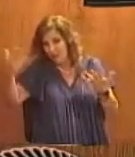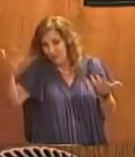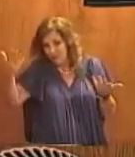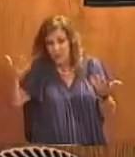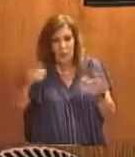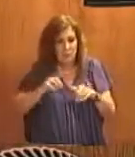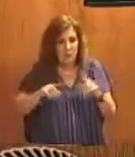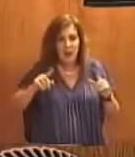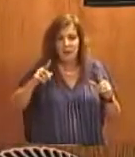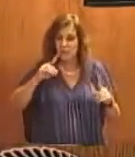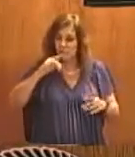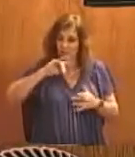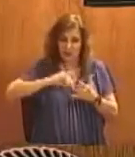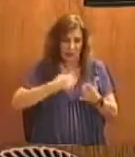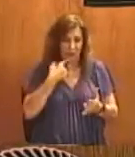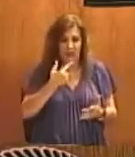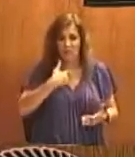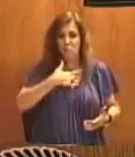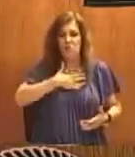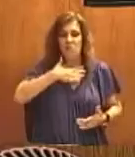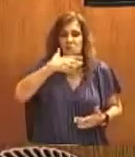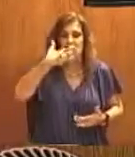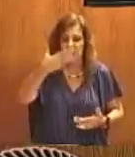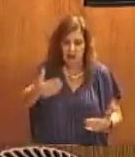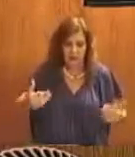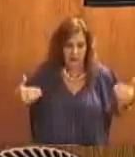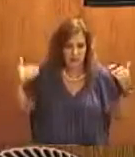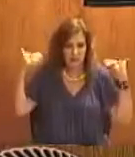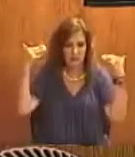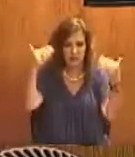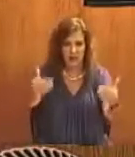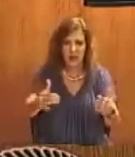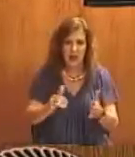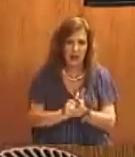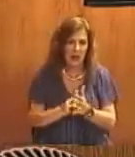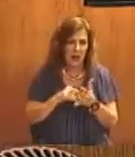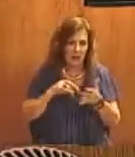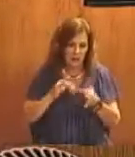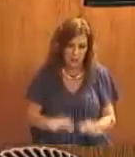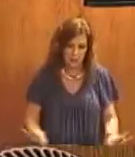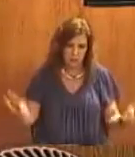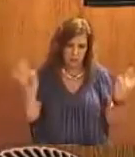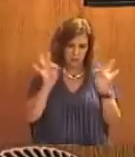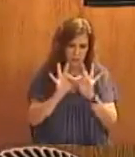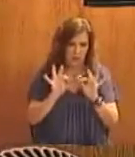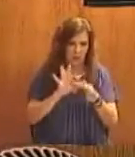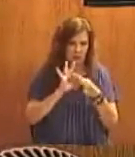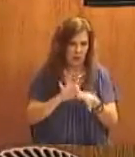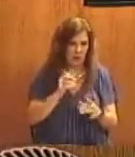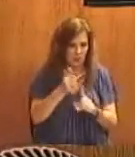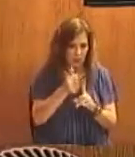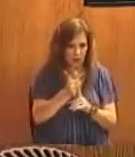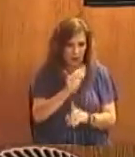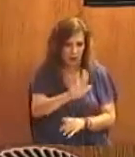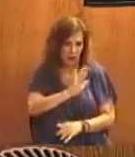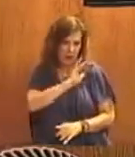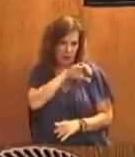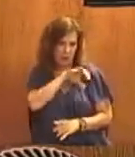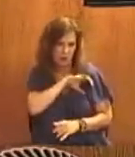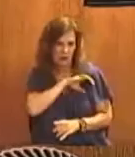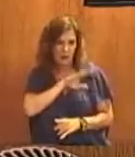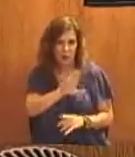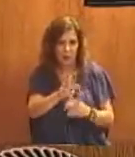but just to say that you are willing to move forward is stating volumes about yourself your character and your position